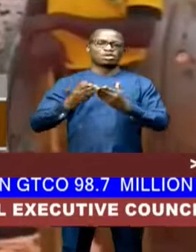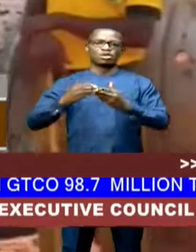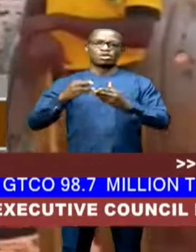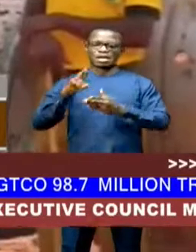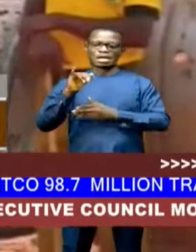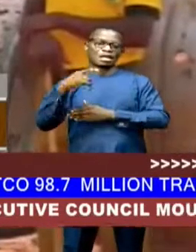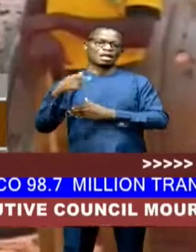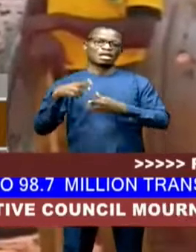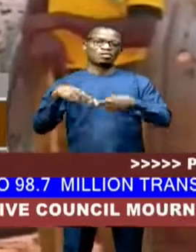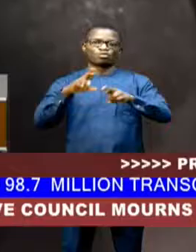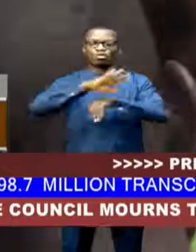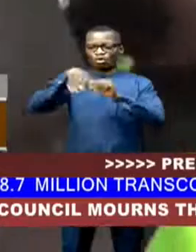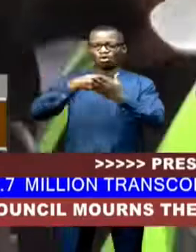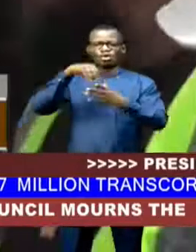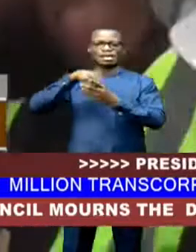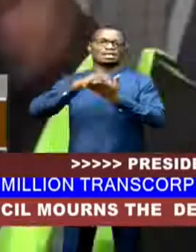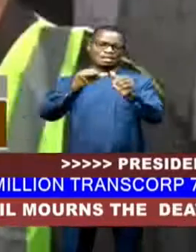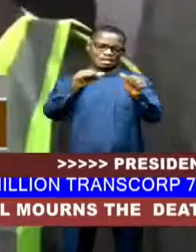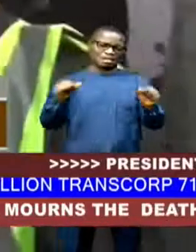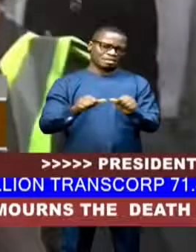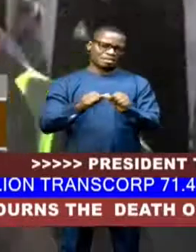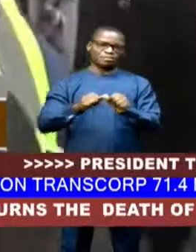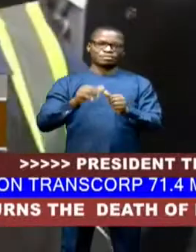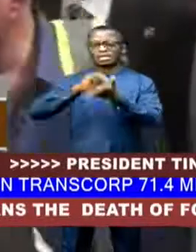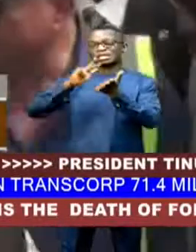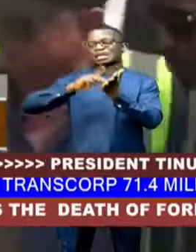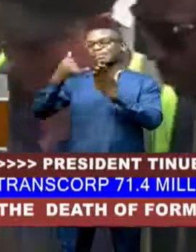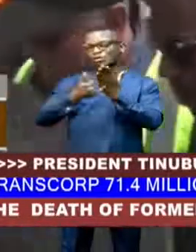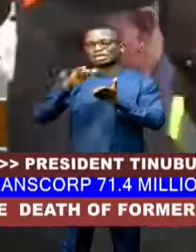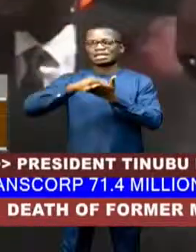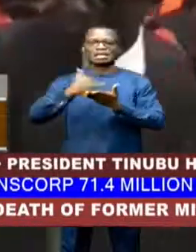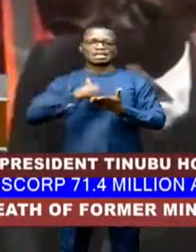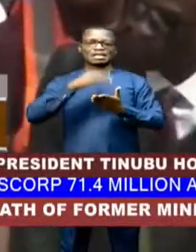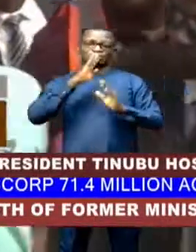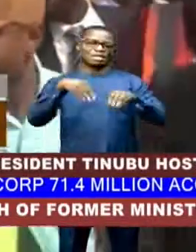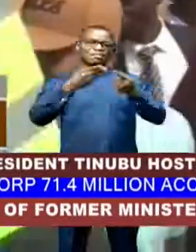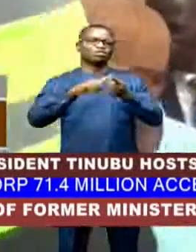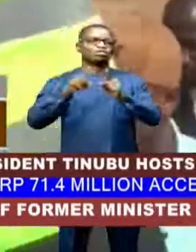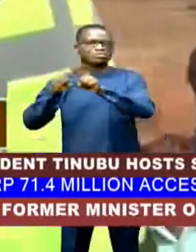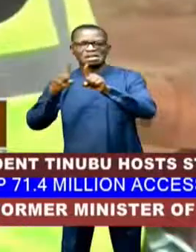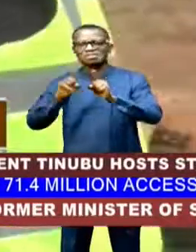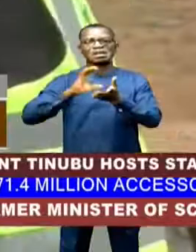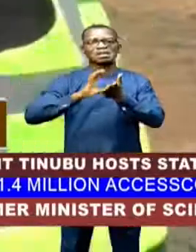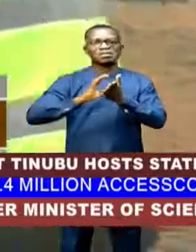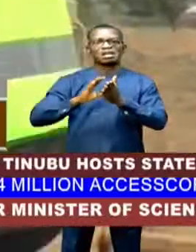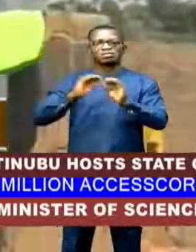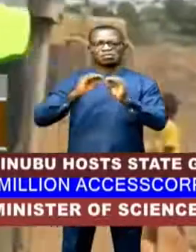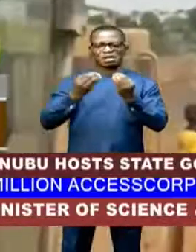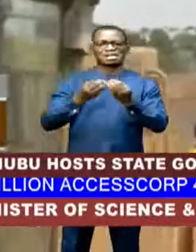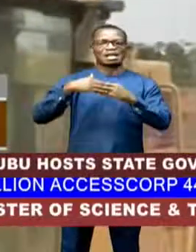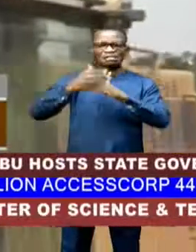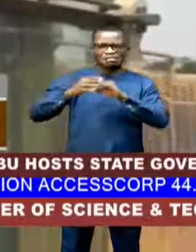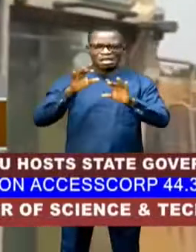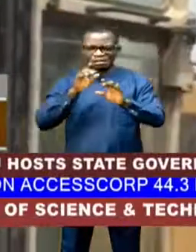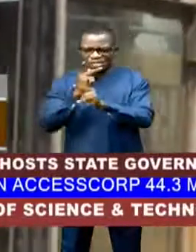all in Kontagora Axis. The projects, which have been awarded to different contractors after careful selection,